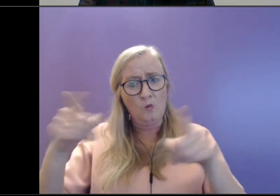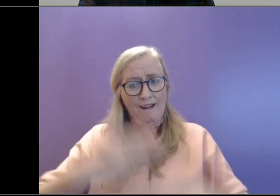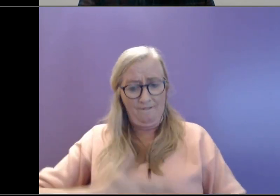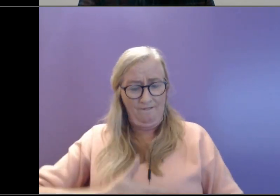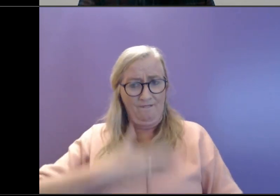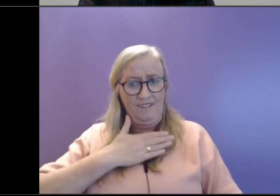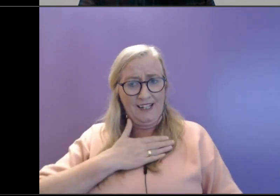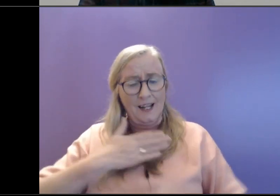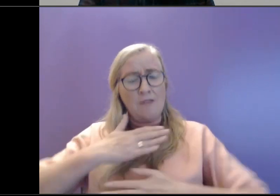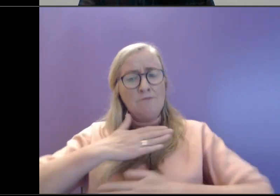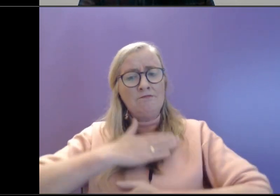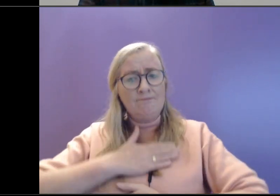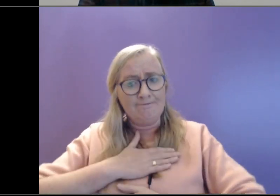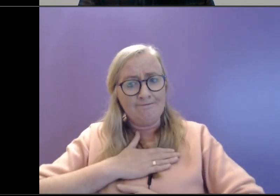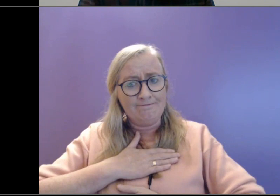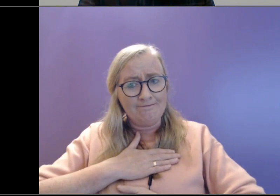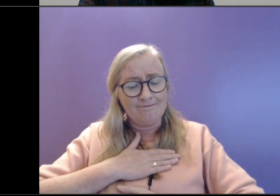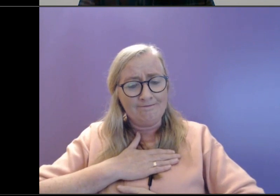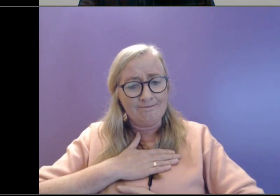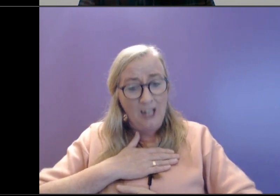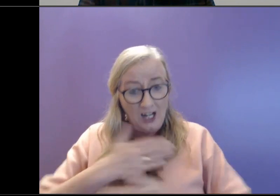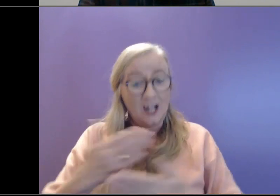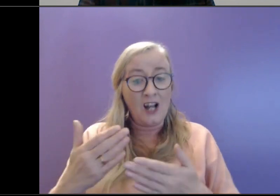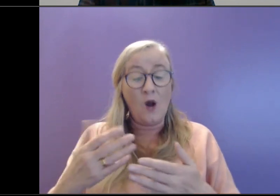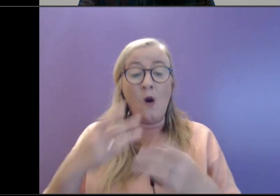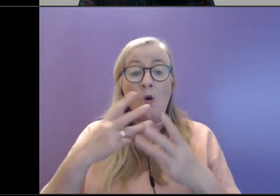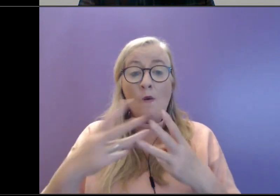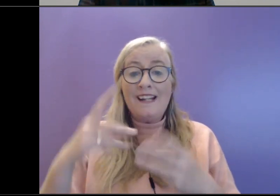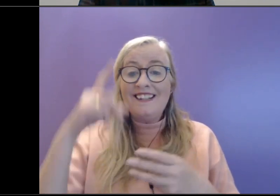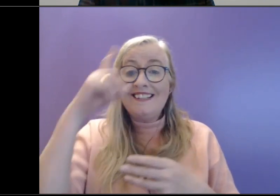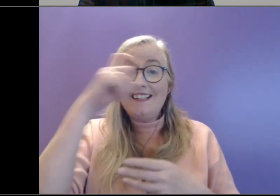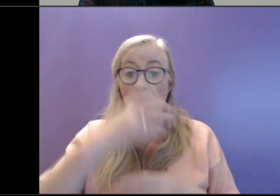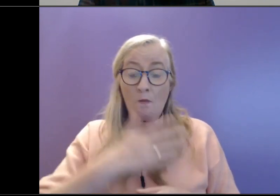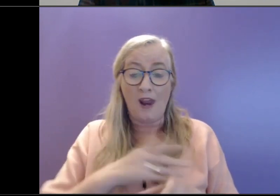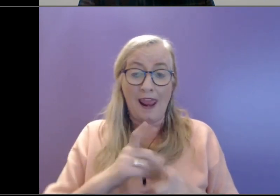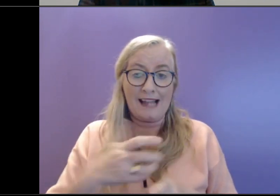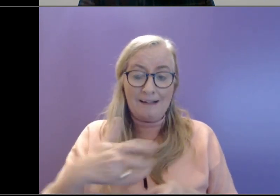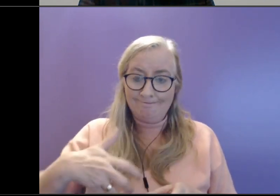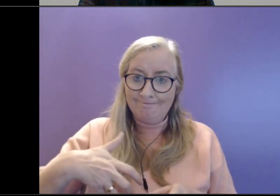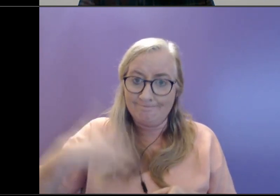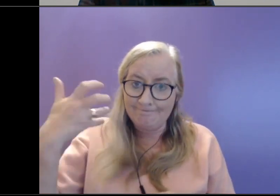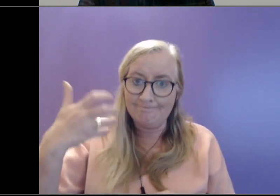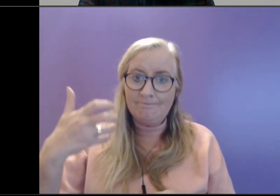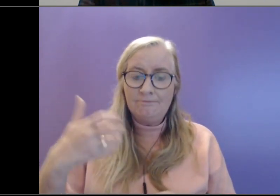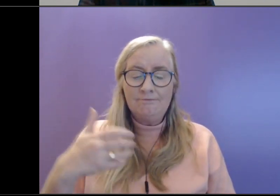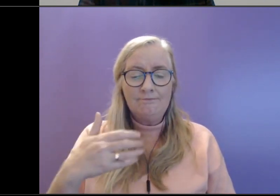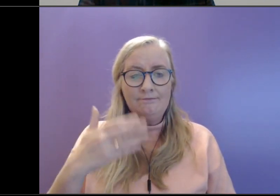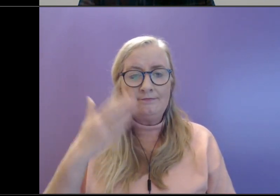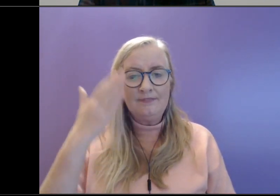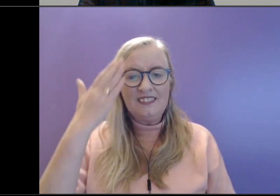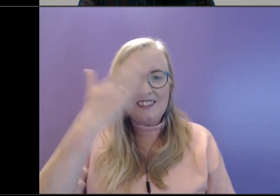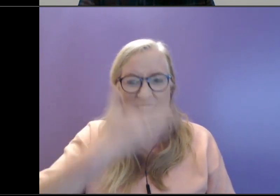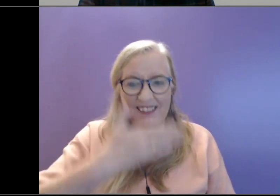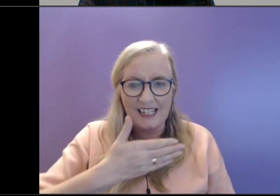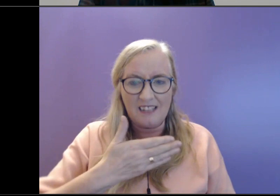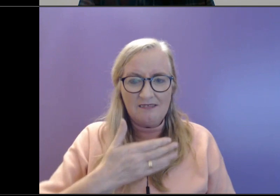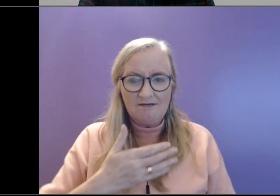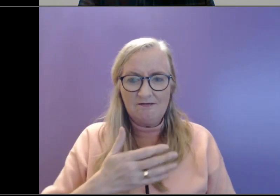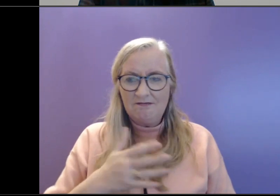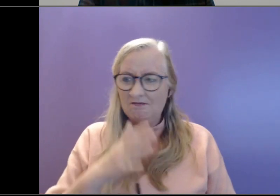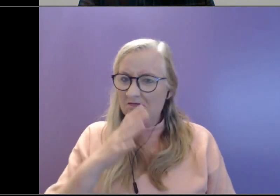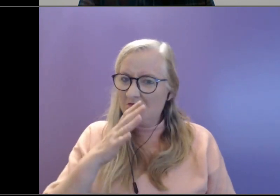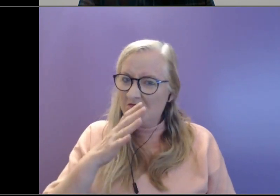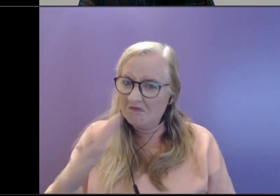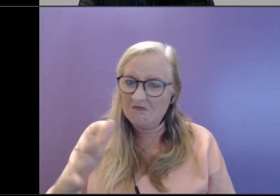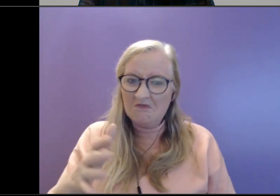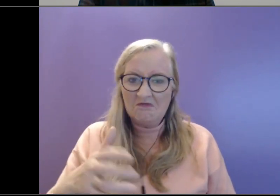more difficult emotions, anger, guilt, sadness, disgust, despair, and